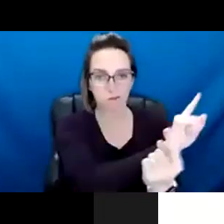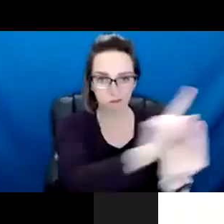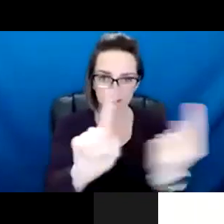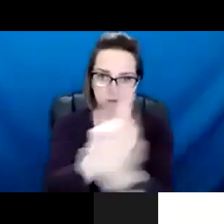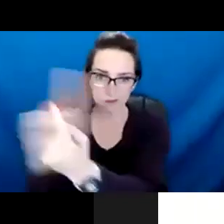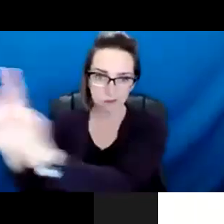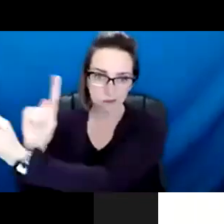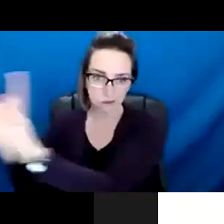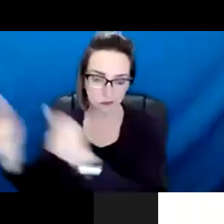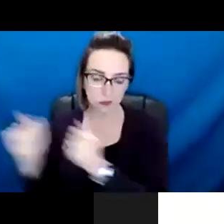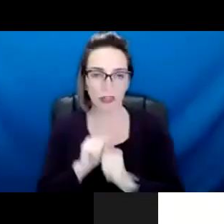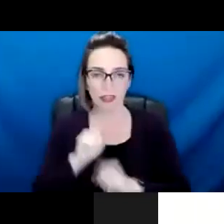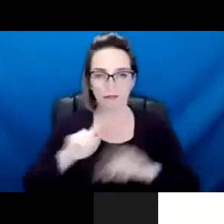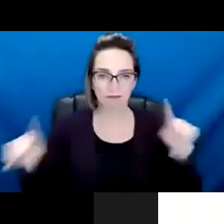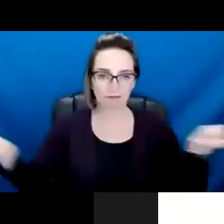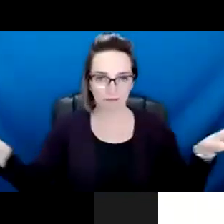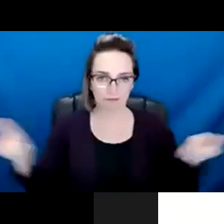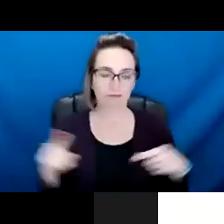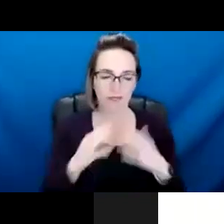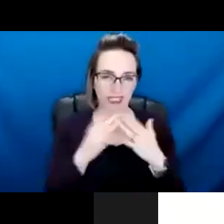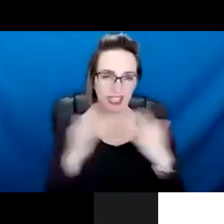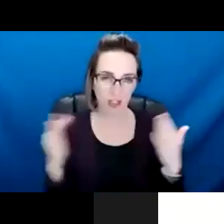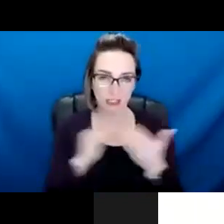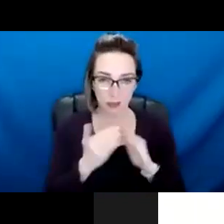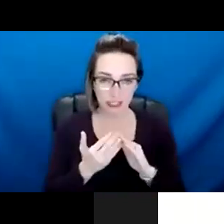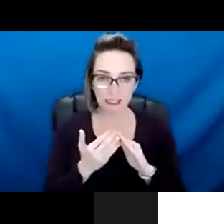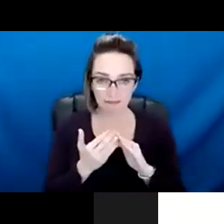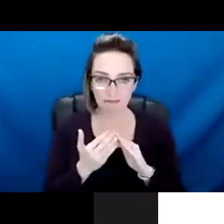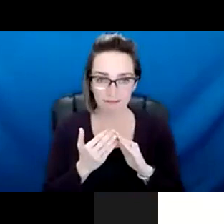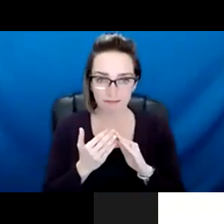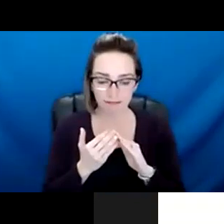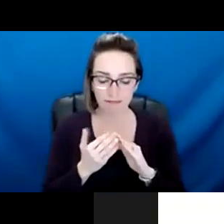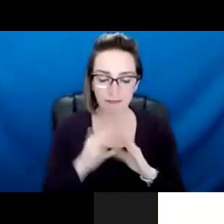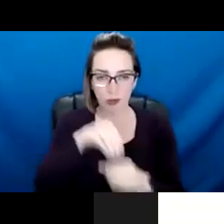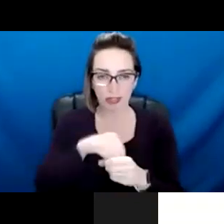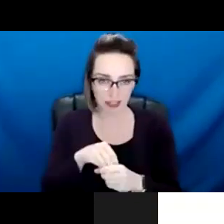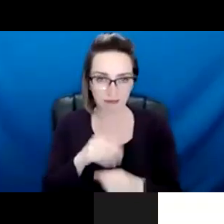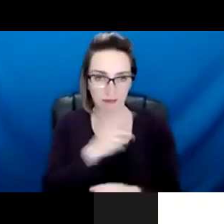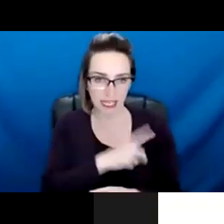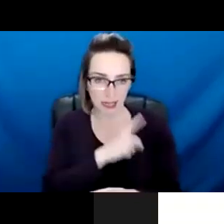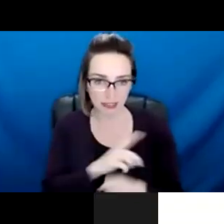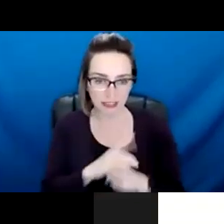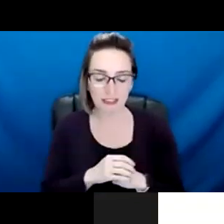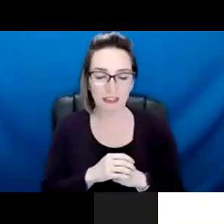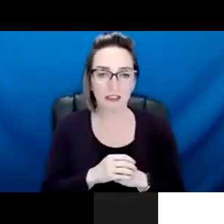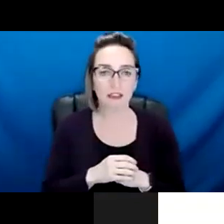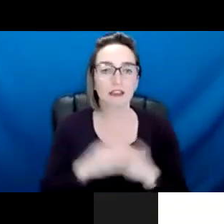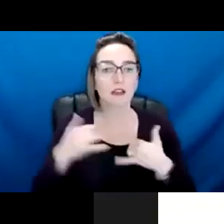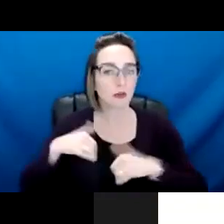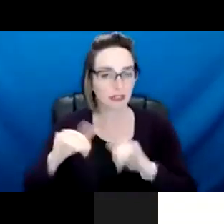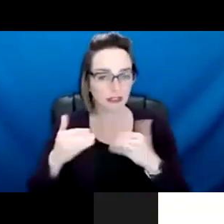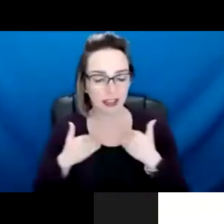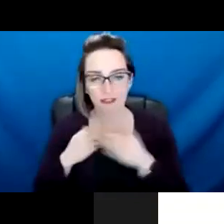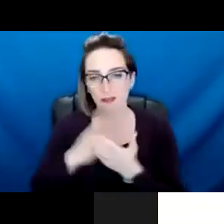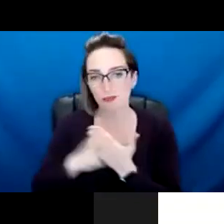different diverse communities throughout our community, um, or throughout the city. Uh, with that, um, um, he had, we still have the navigators who